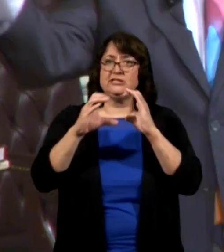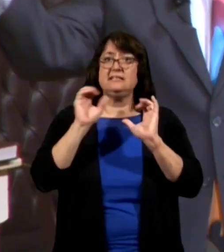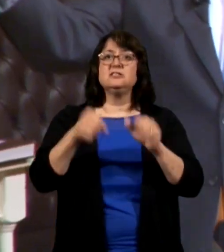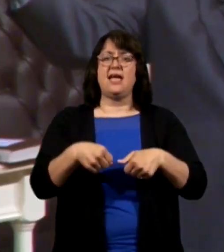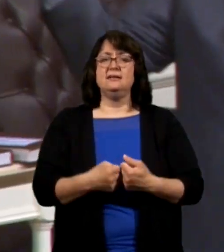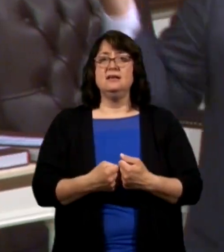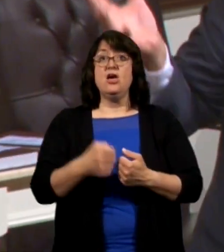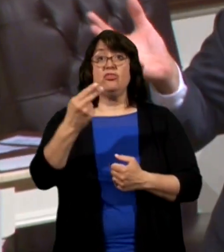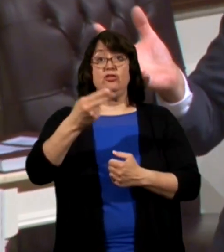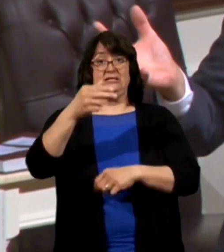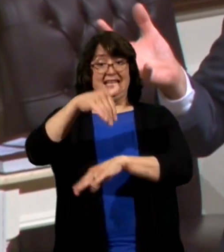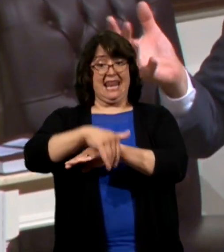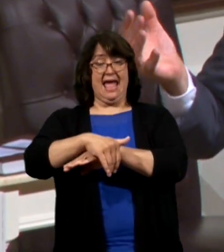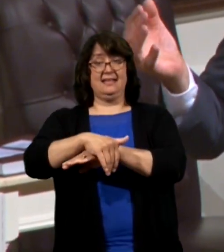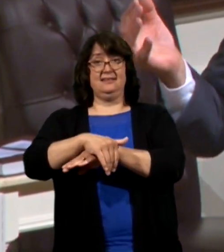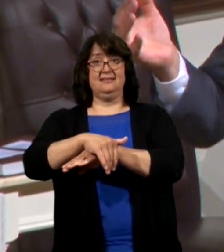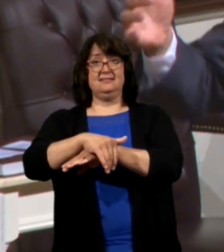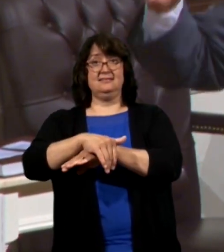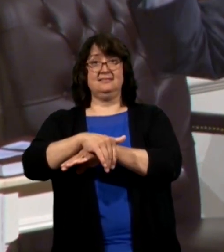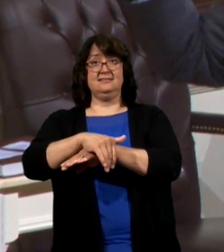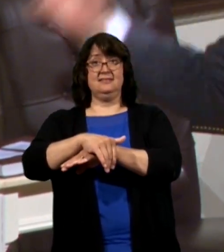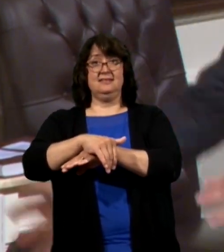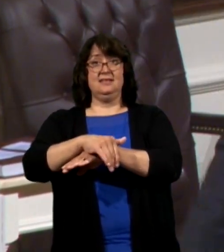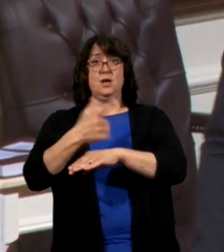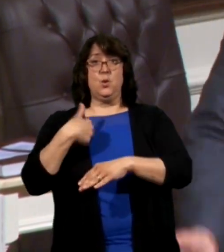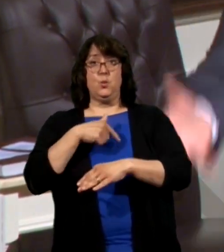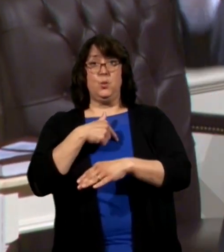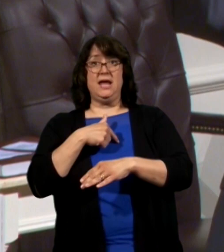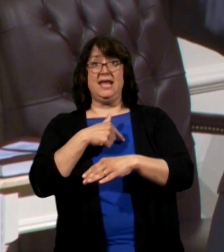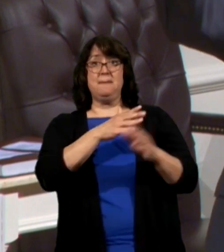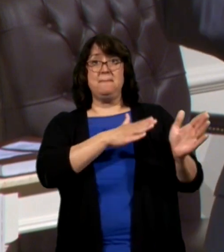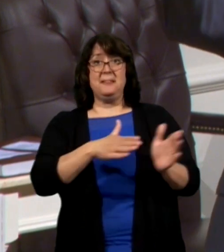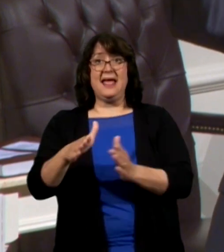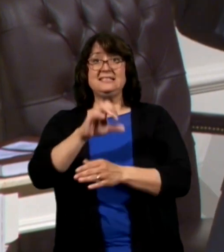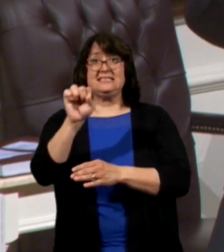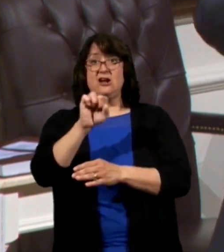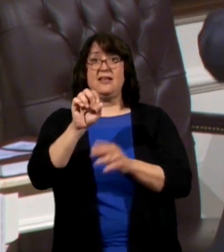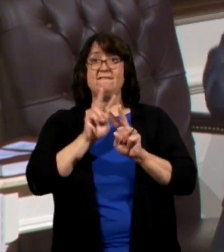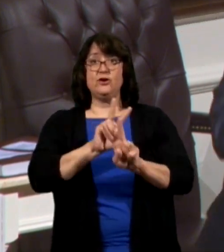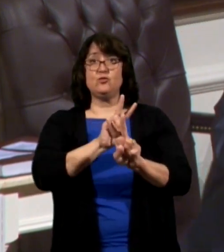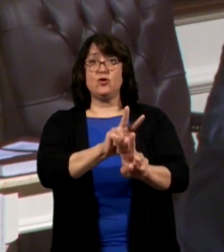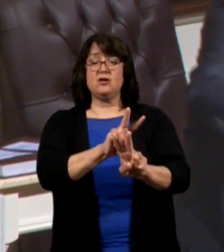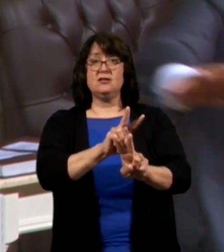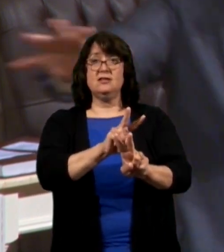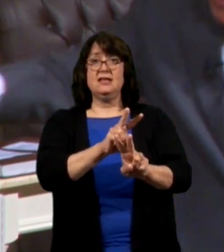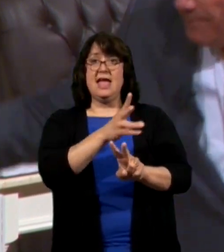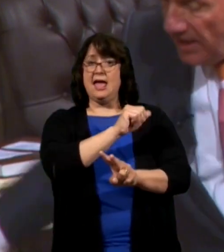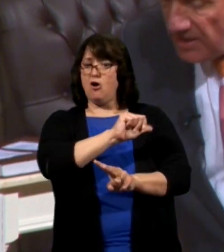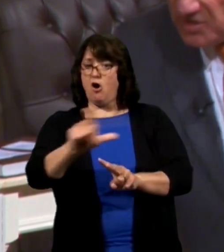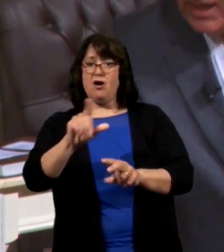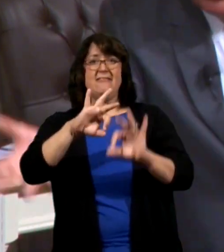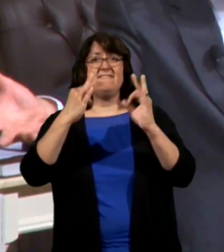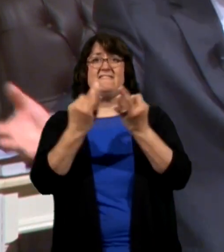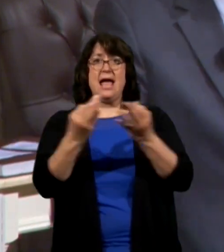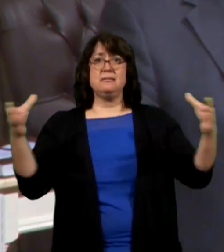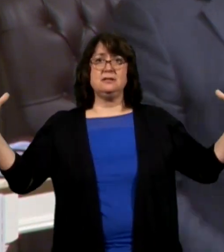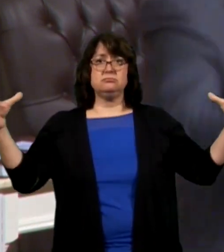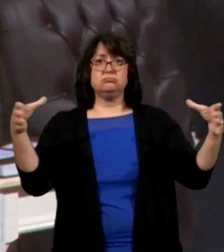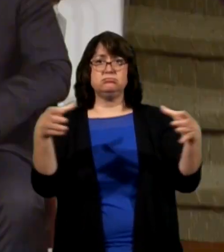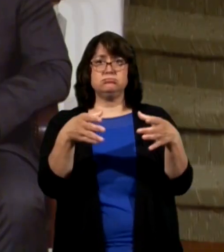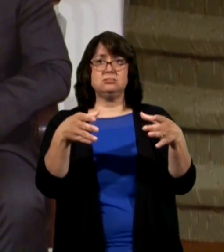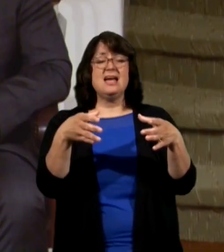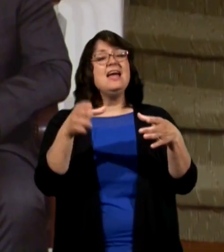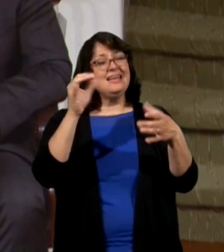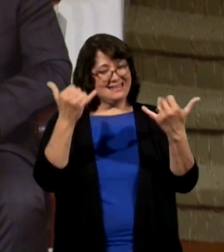Thursday night when we're planning a Saturday funeral and all the family is sitting around